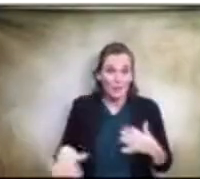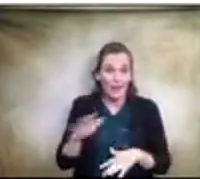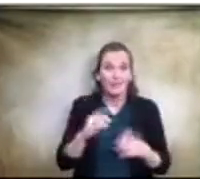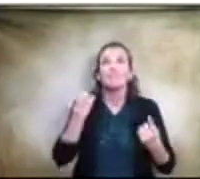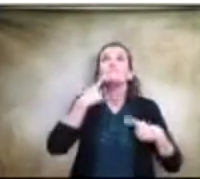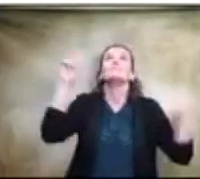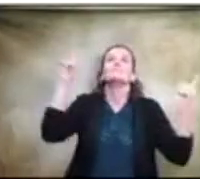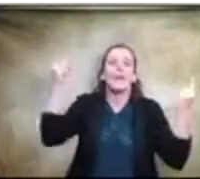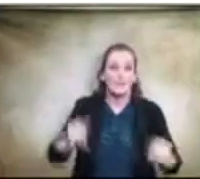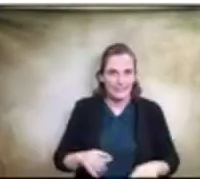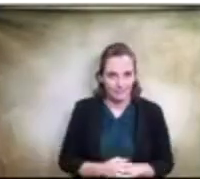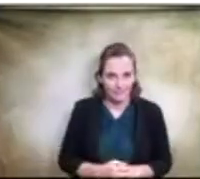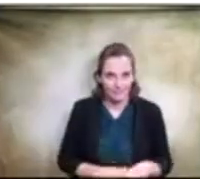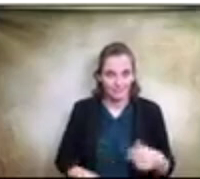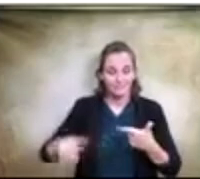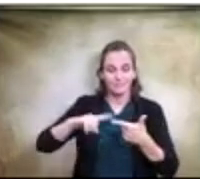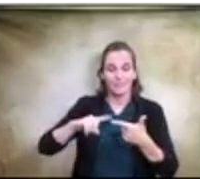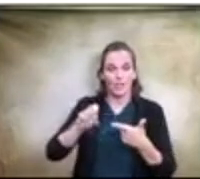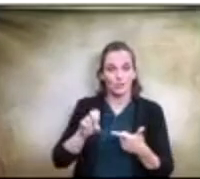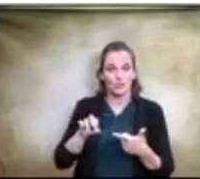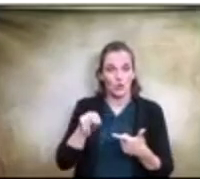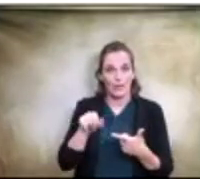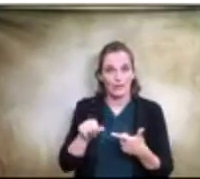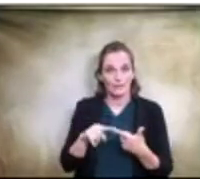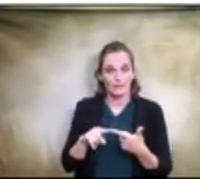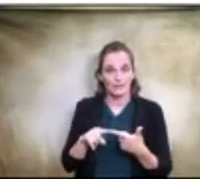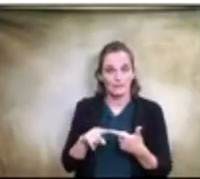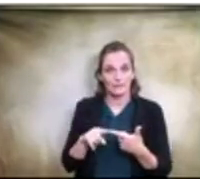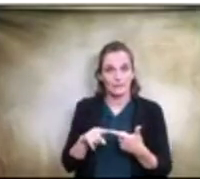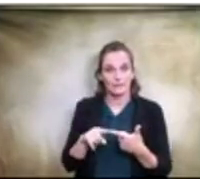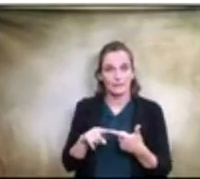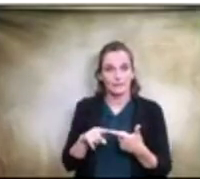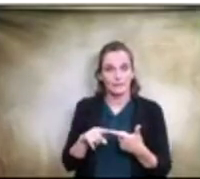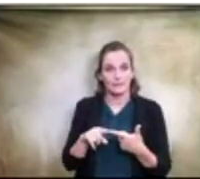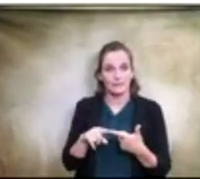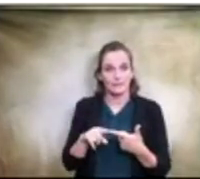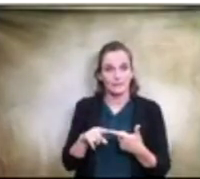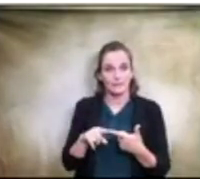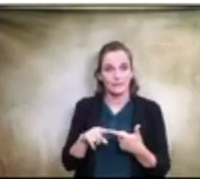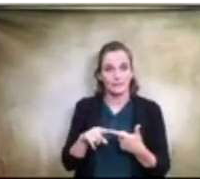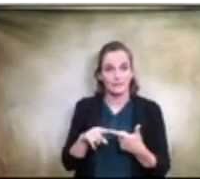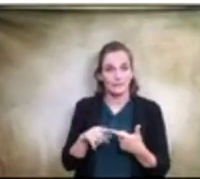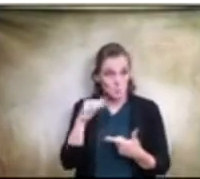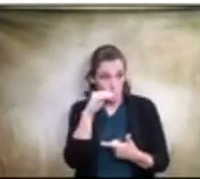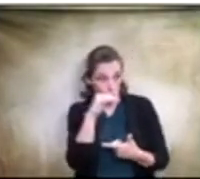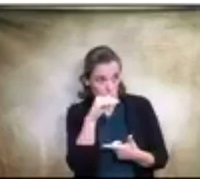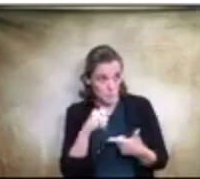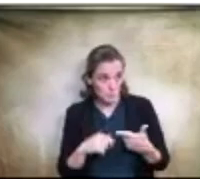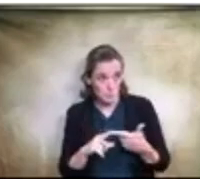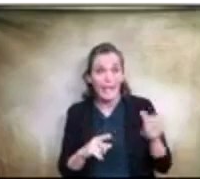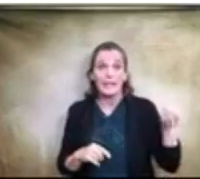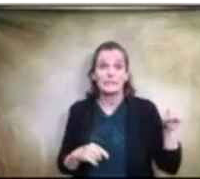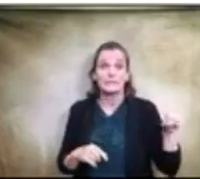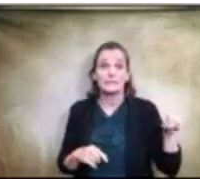mr mr yes okay